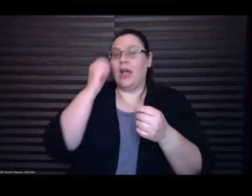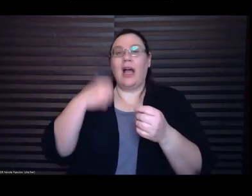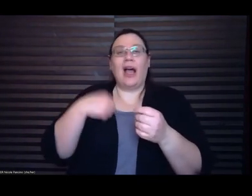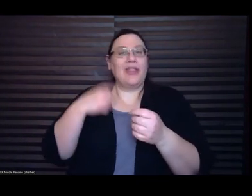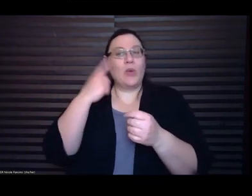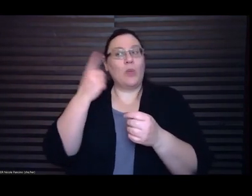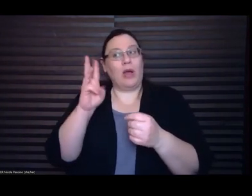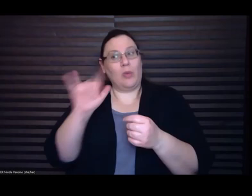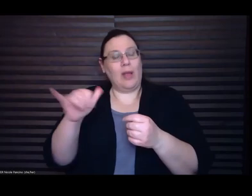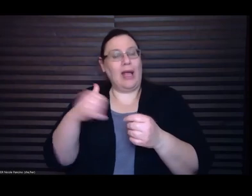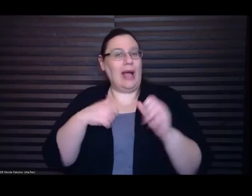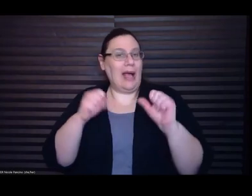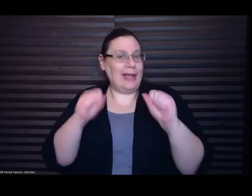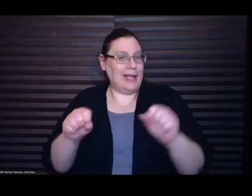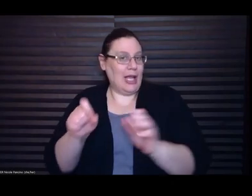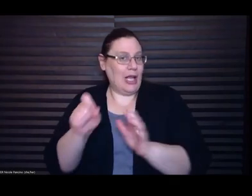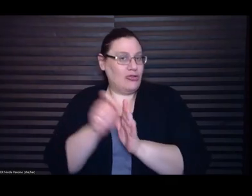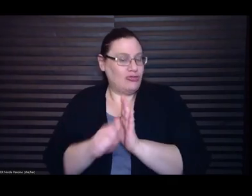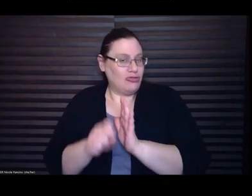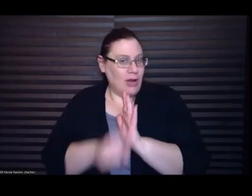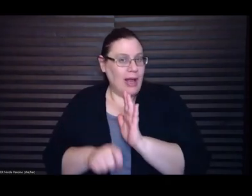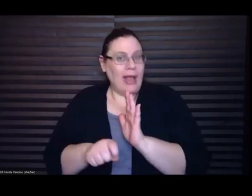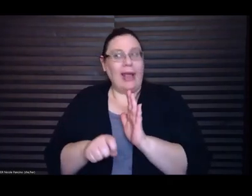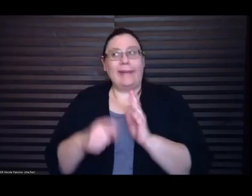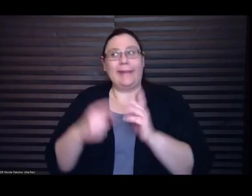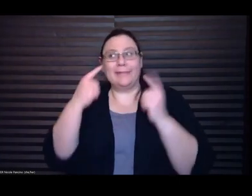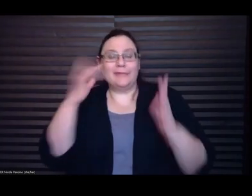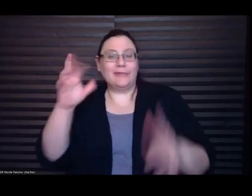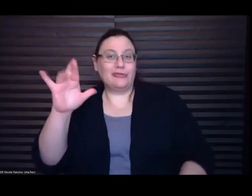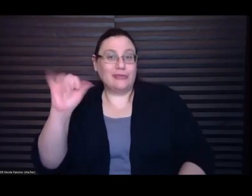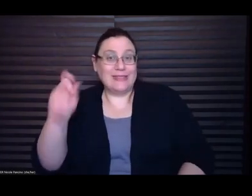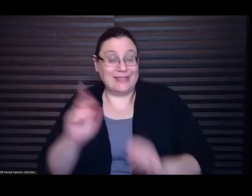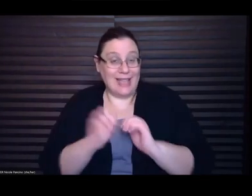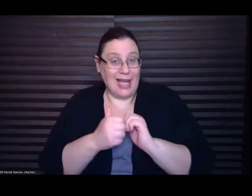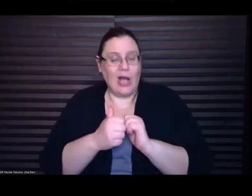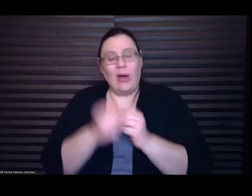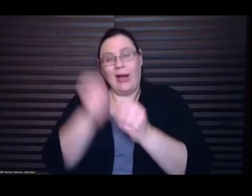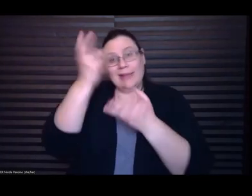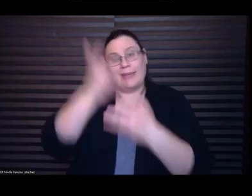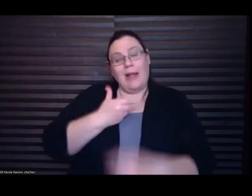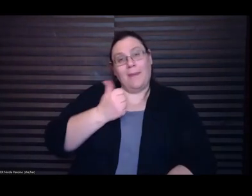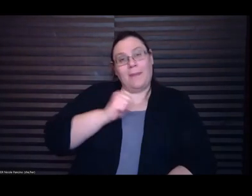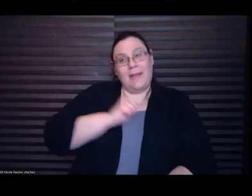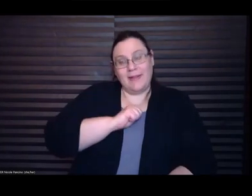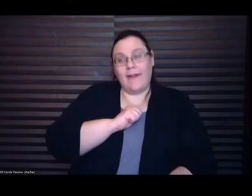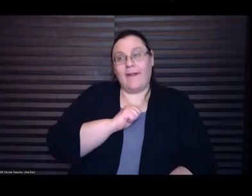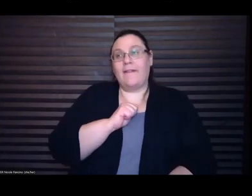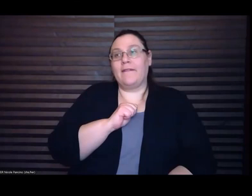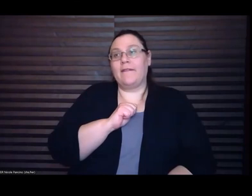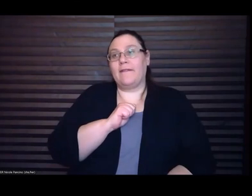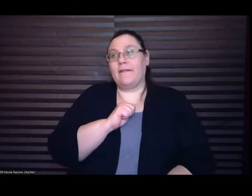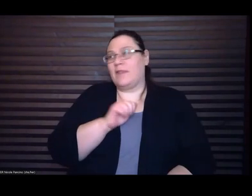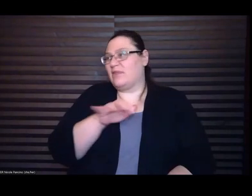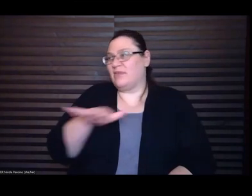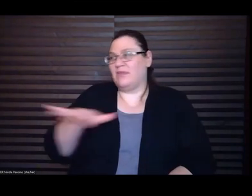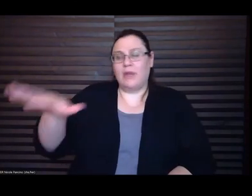page is by telling myself that um no one will ever see what I'm writing and and it's the only way that